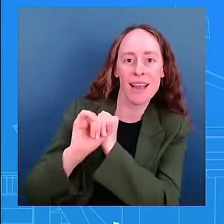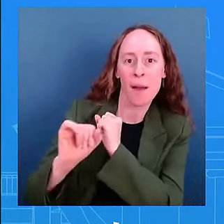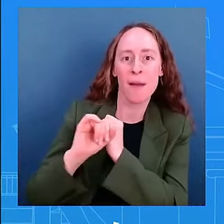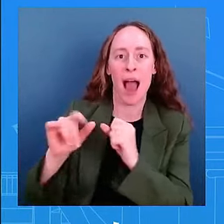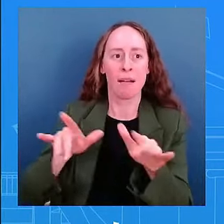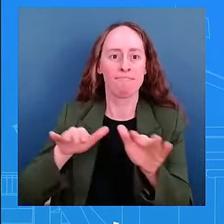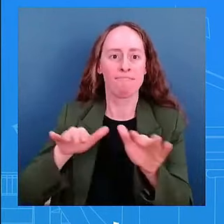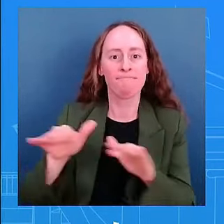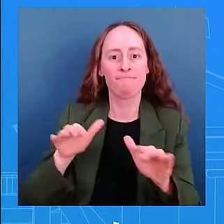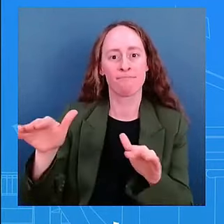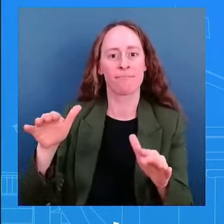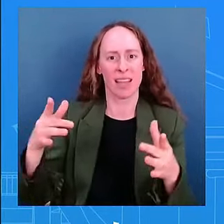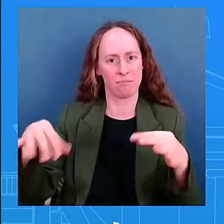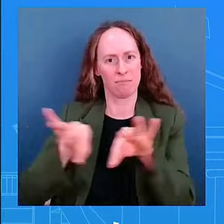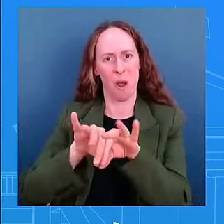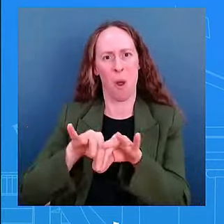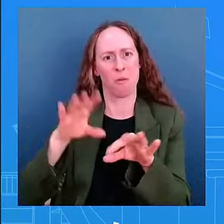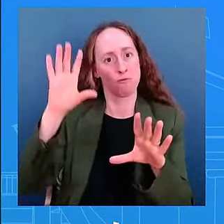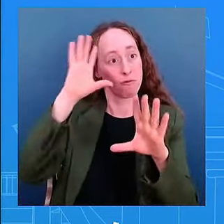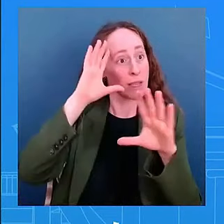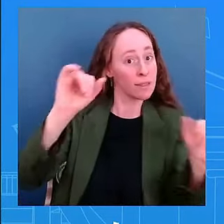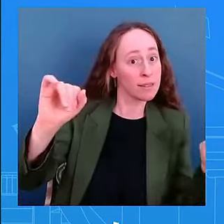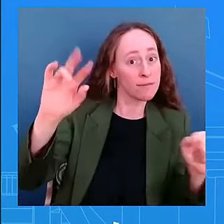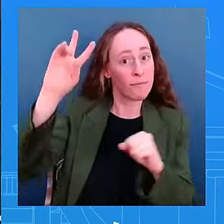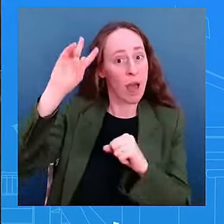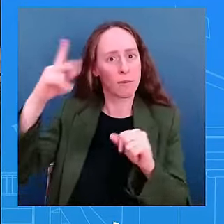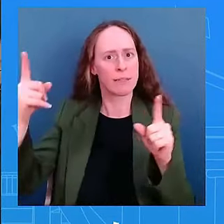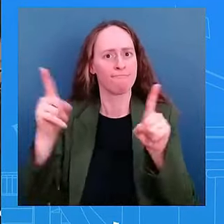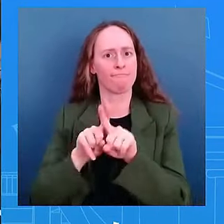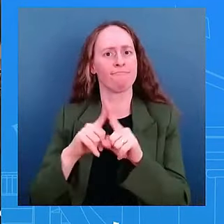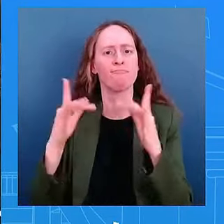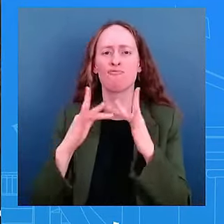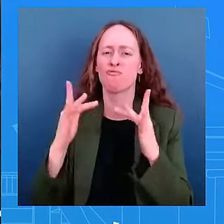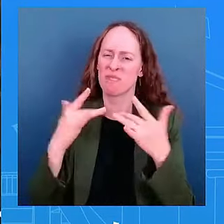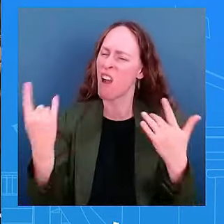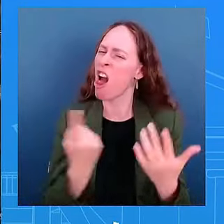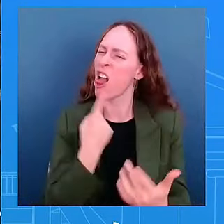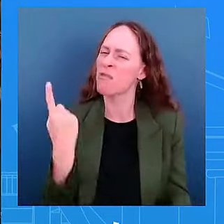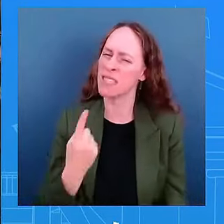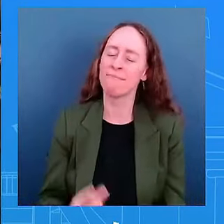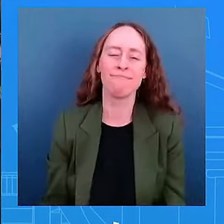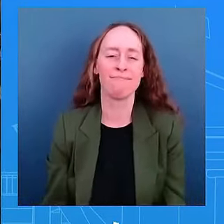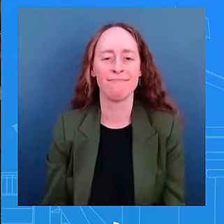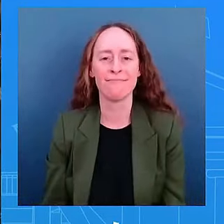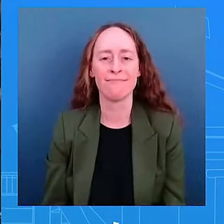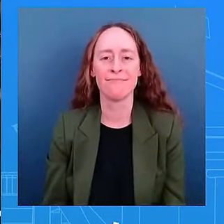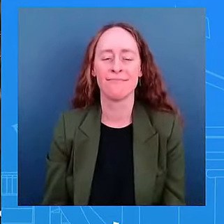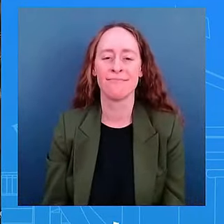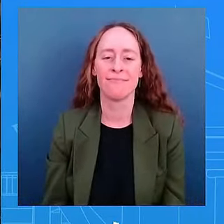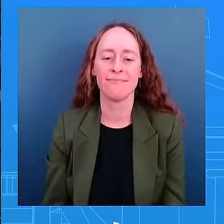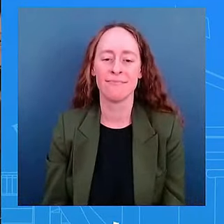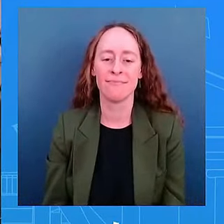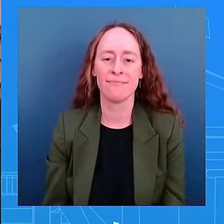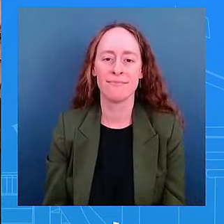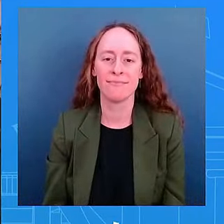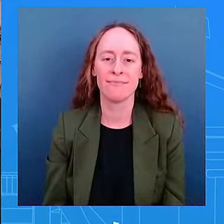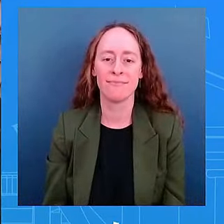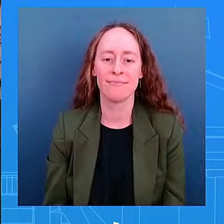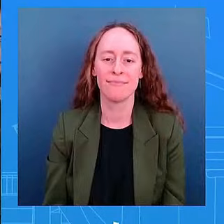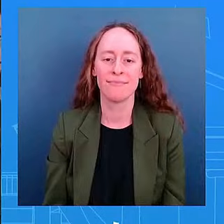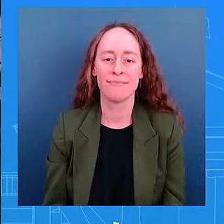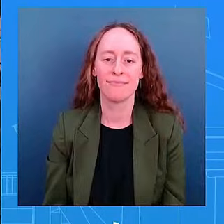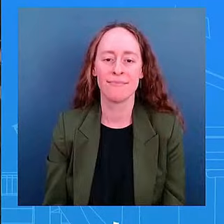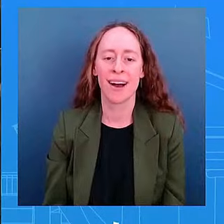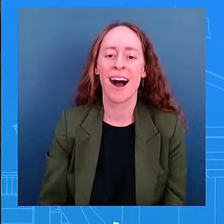but they do speak regularly and i can assure you is there any color you could add about the kind of conversations that there's you know